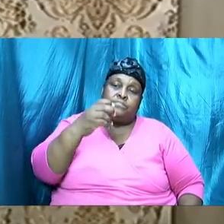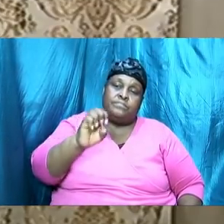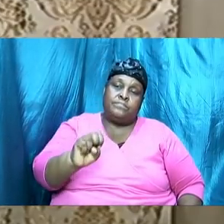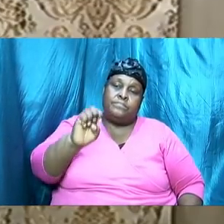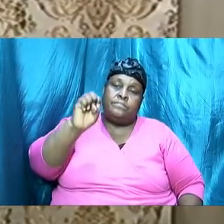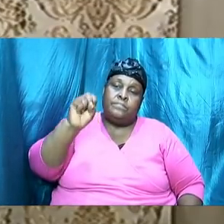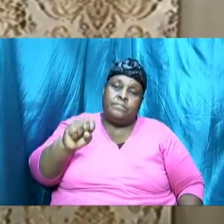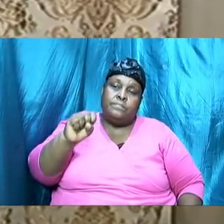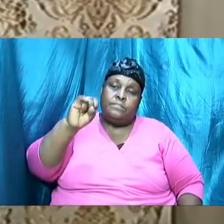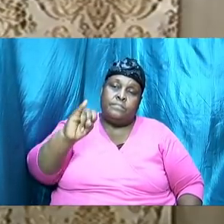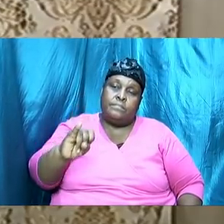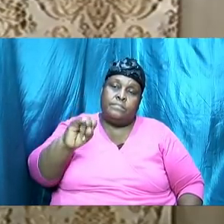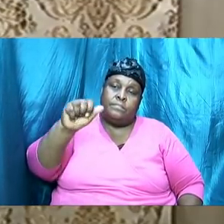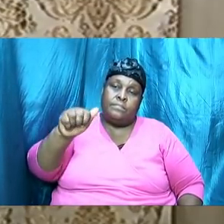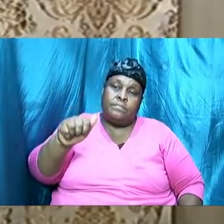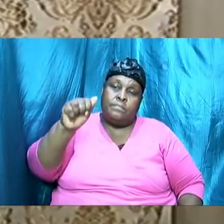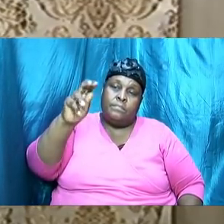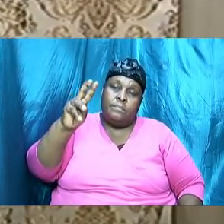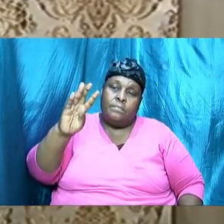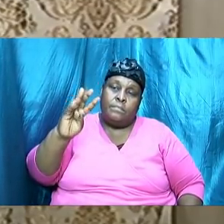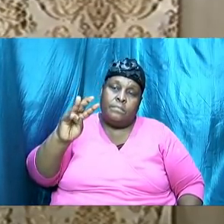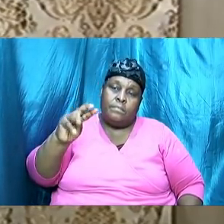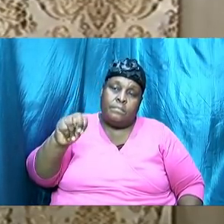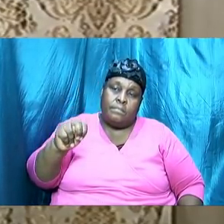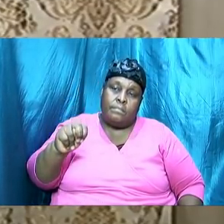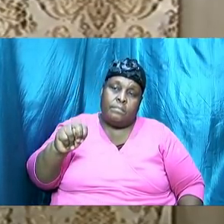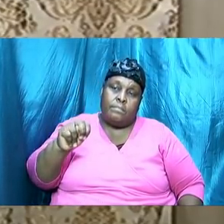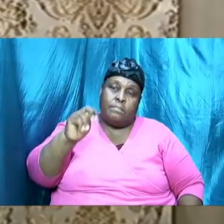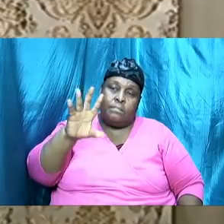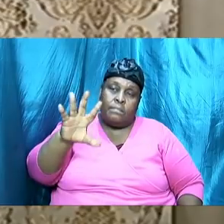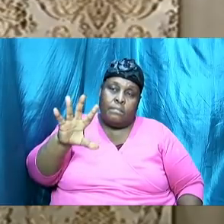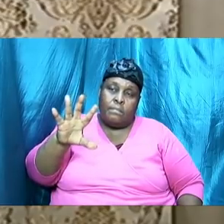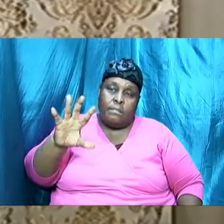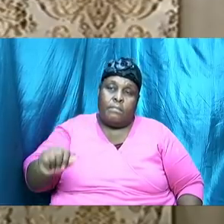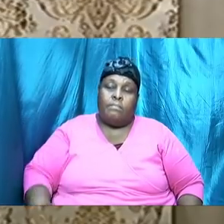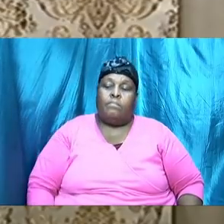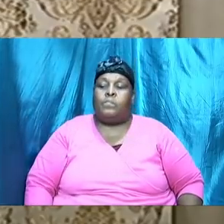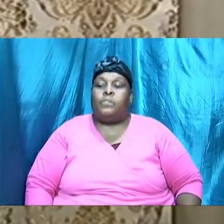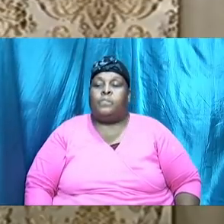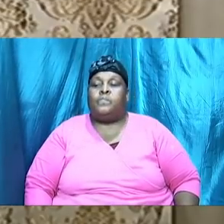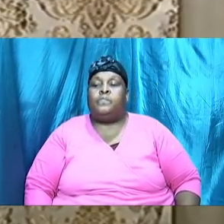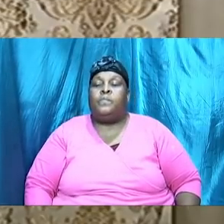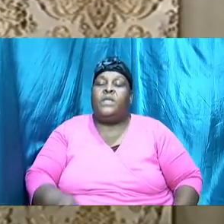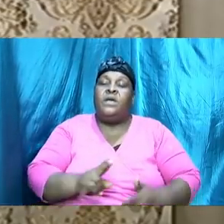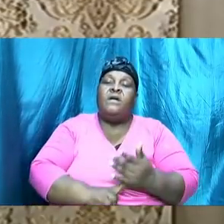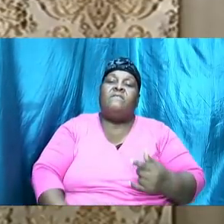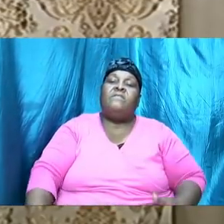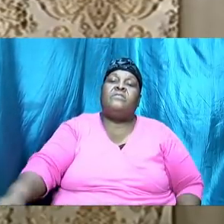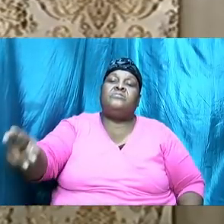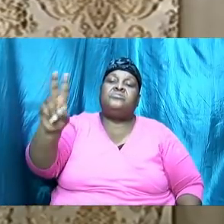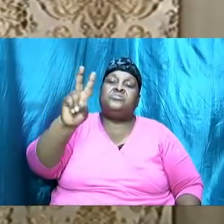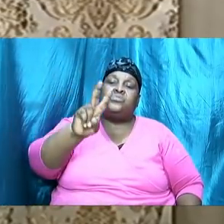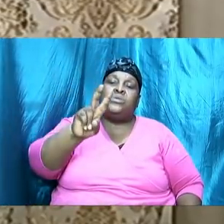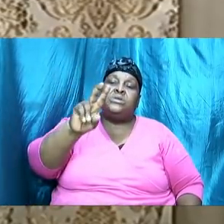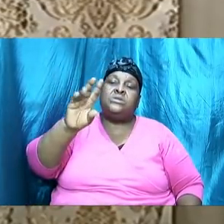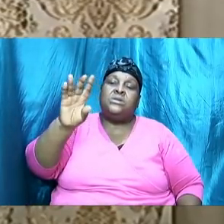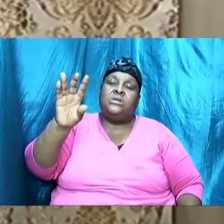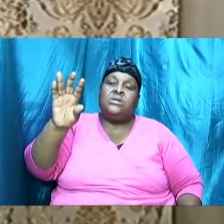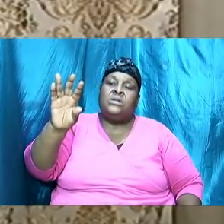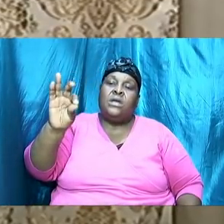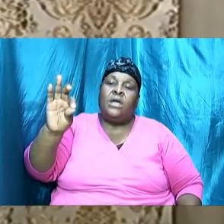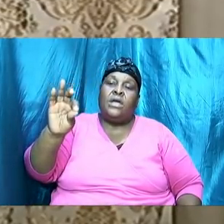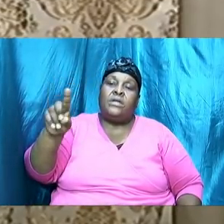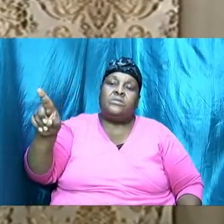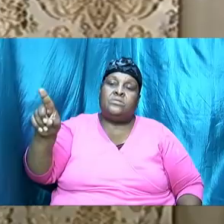Ephesians chapter number 5 verses 29 to 32 and I want to